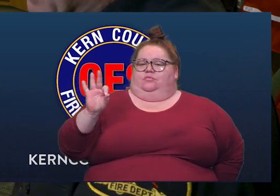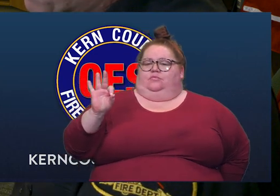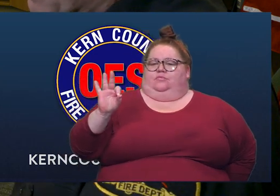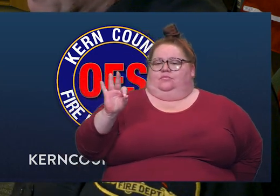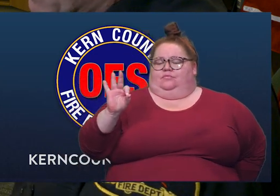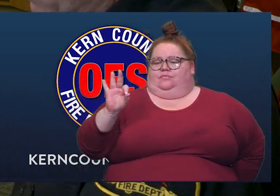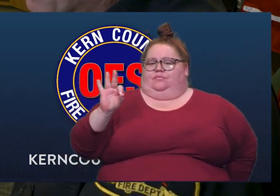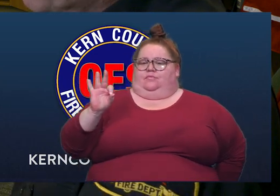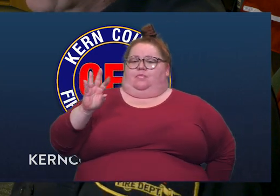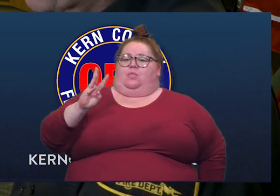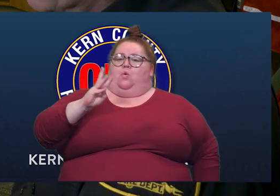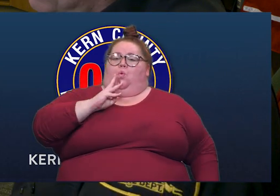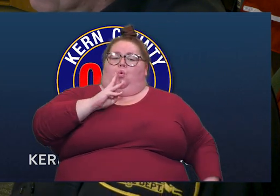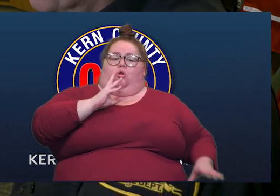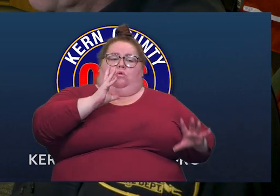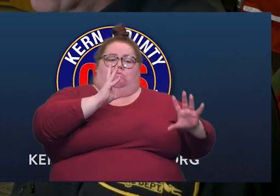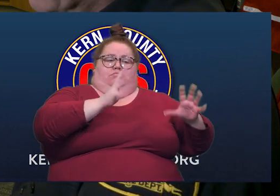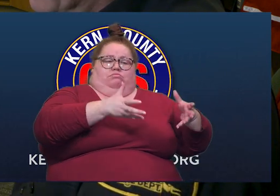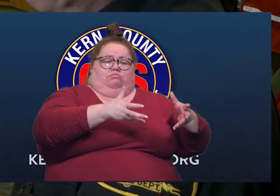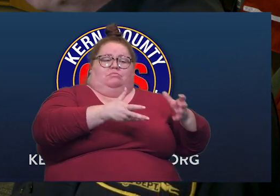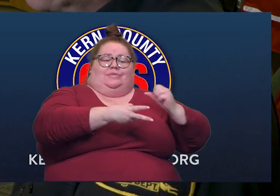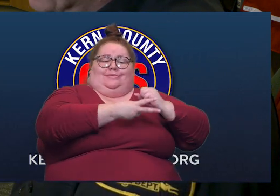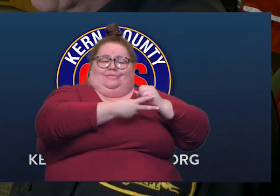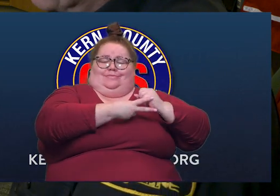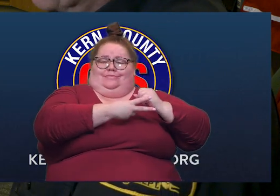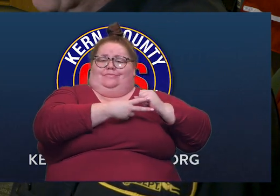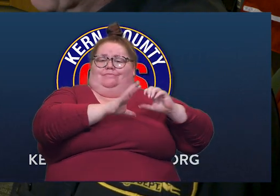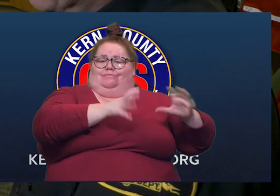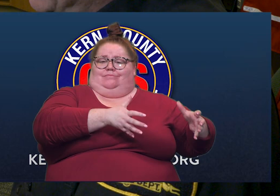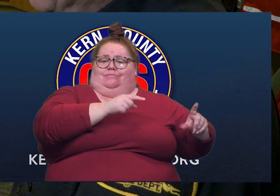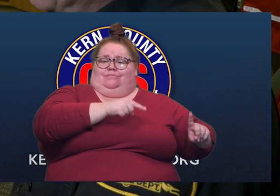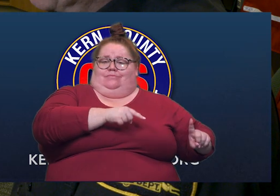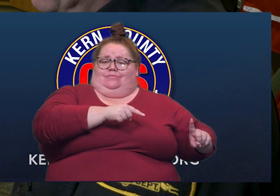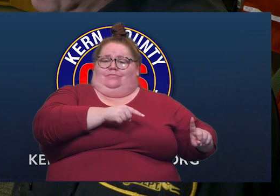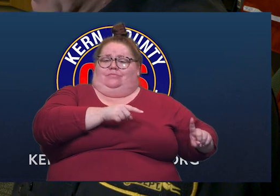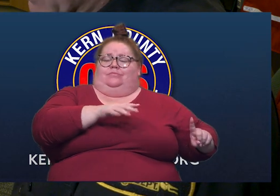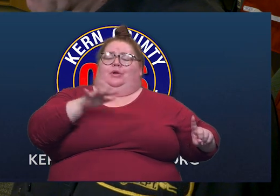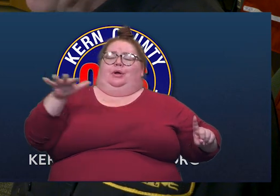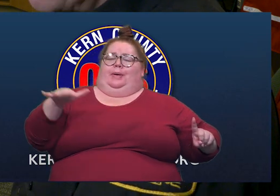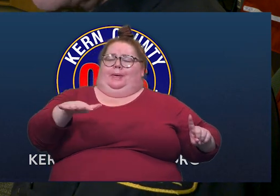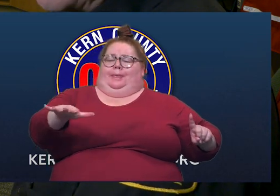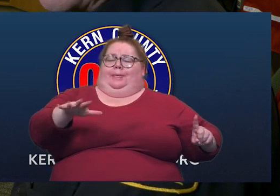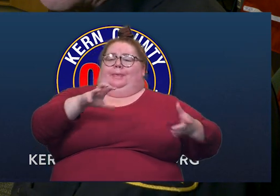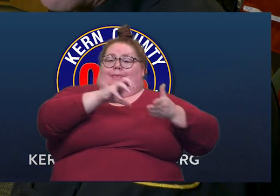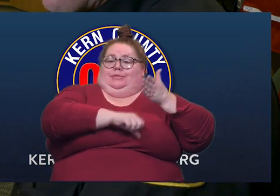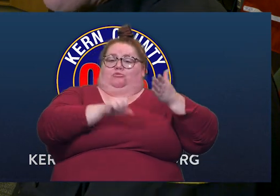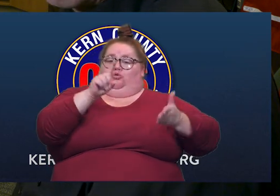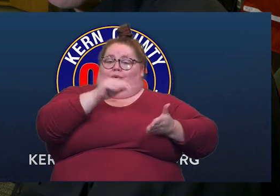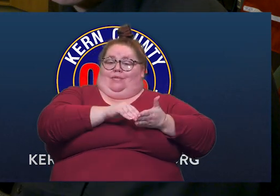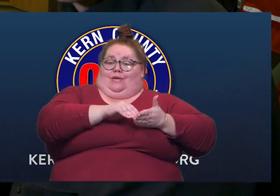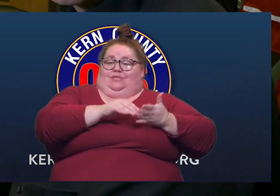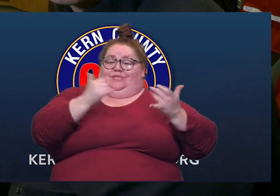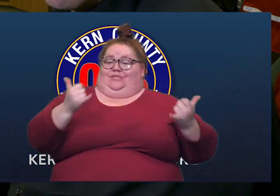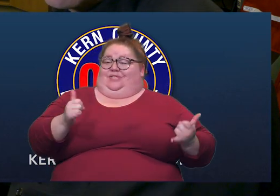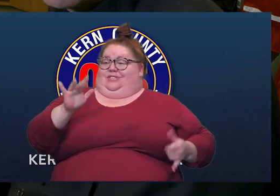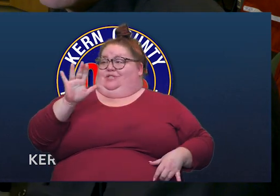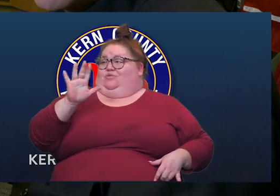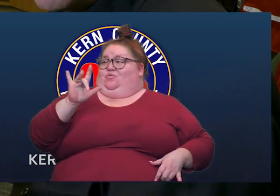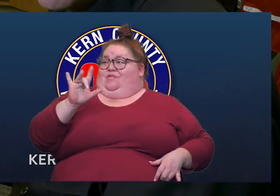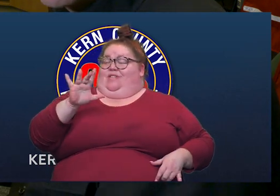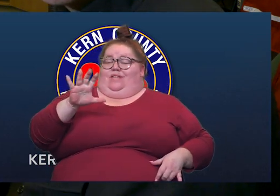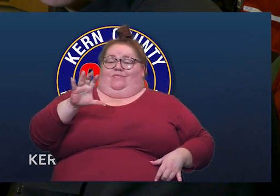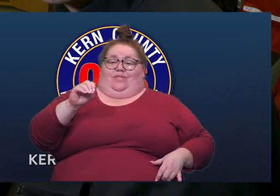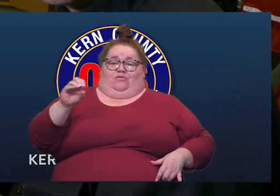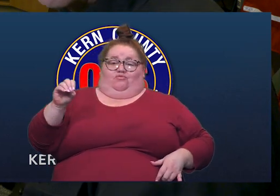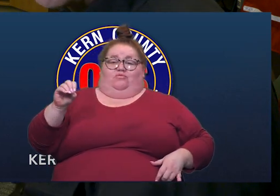that's where the water is being stored through that time. So they can continue, they lose another 1,000 there. So we've already lost 2,500